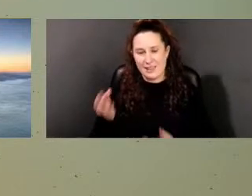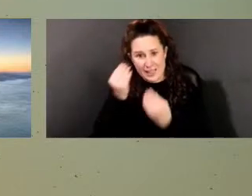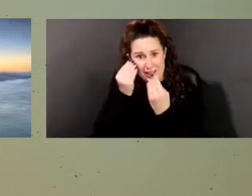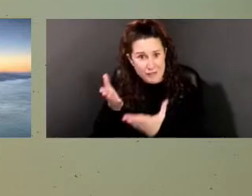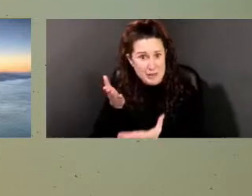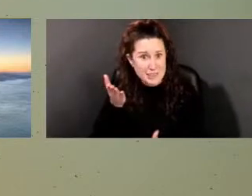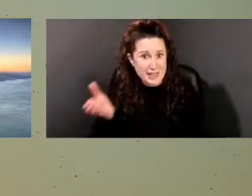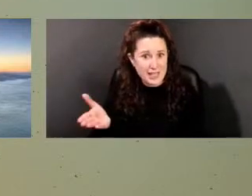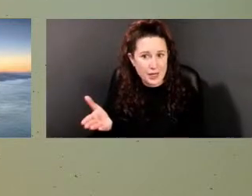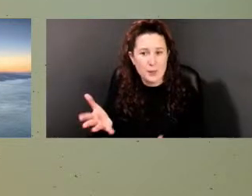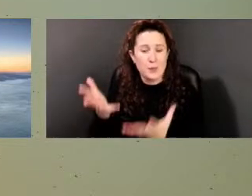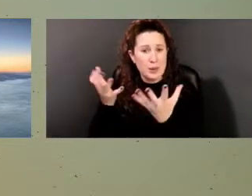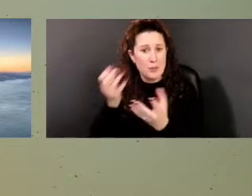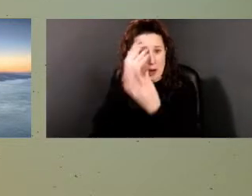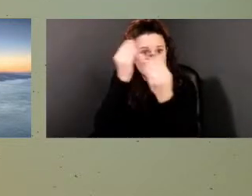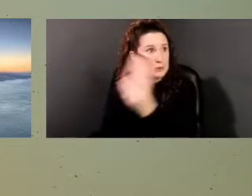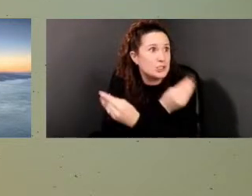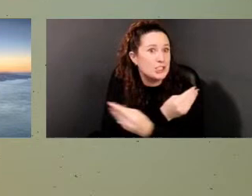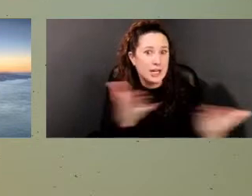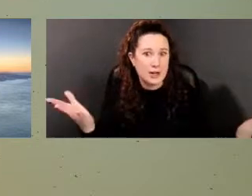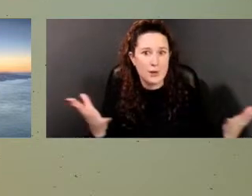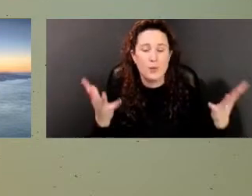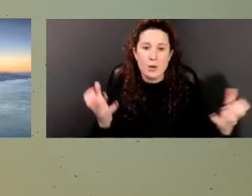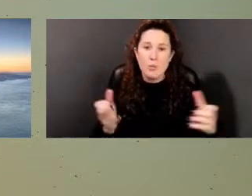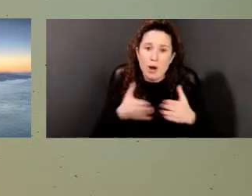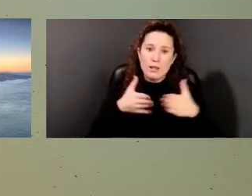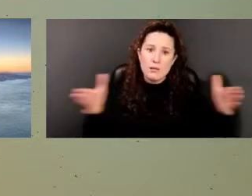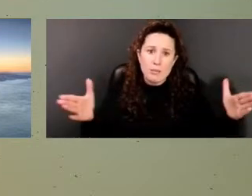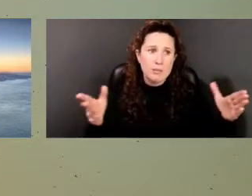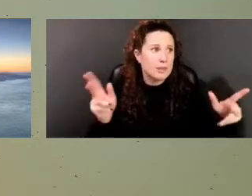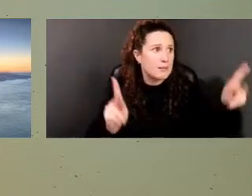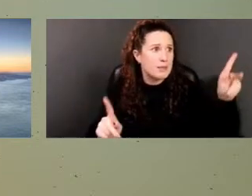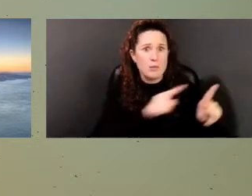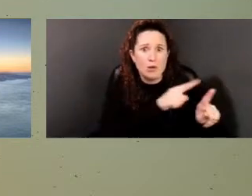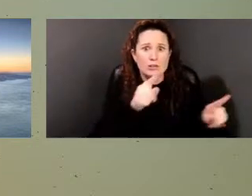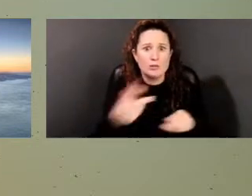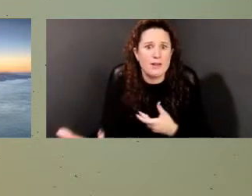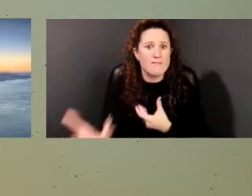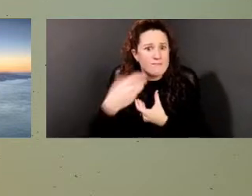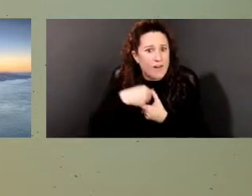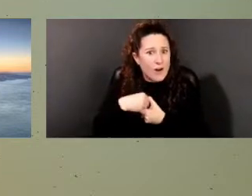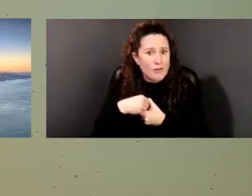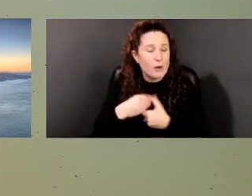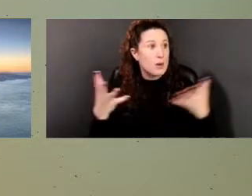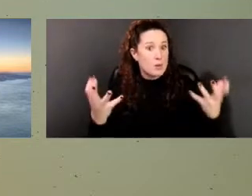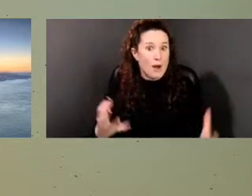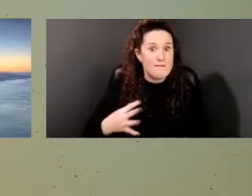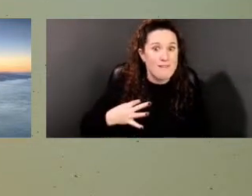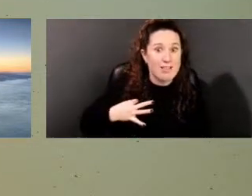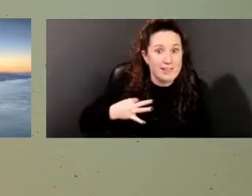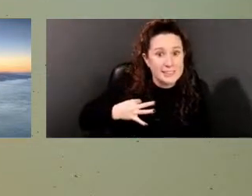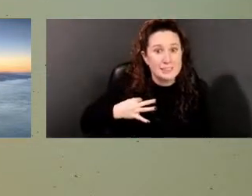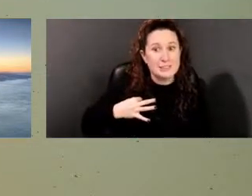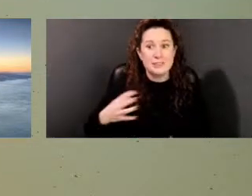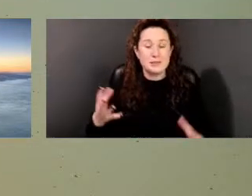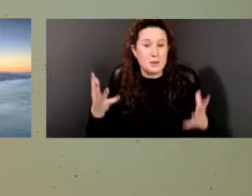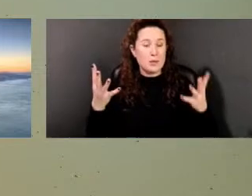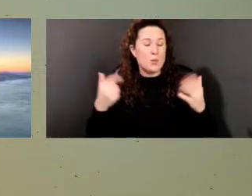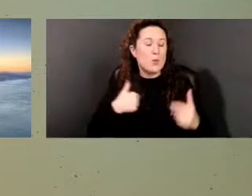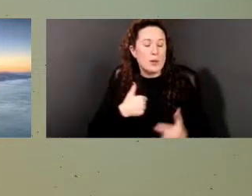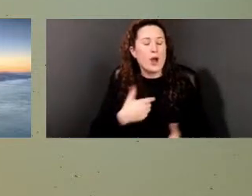We're asking for volunteers to come out and help if they would like. We're asking for the general public